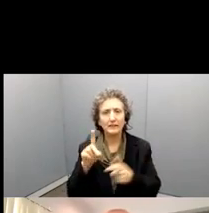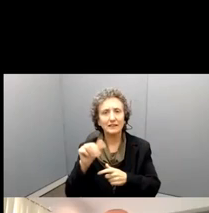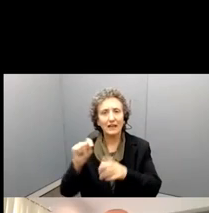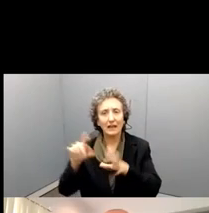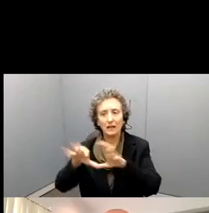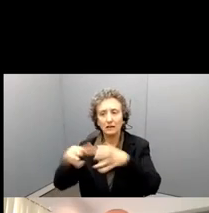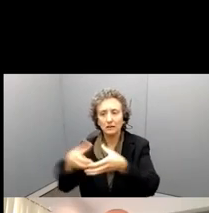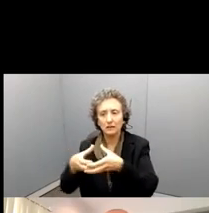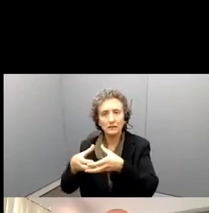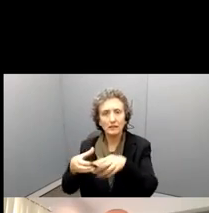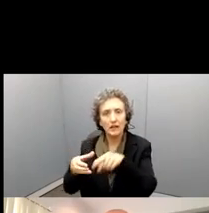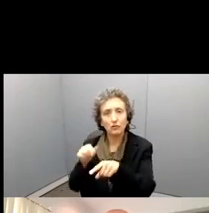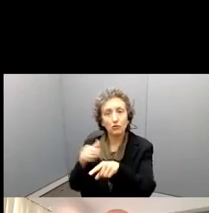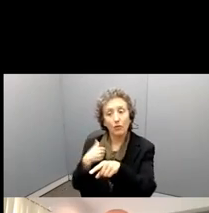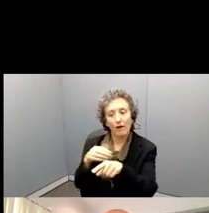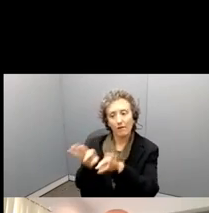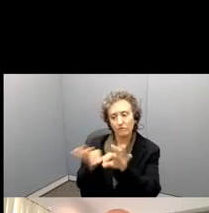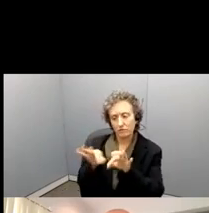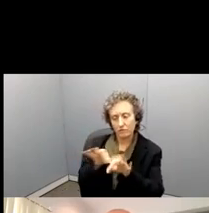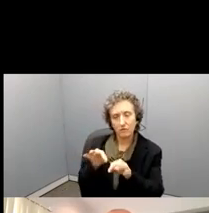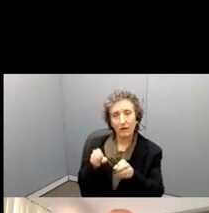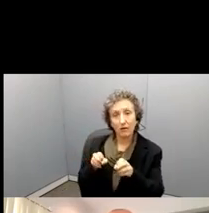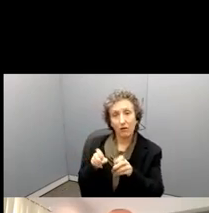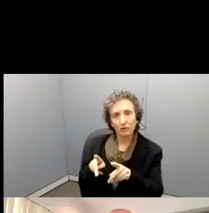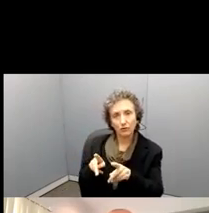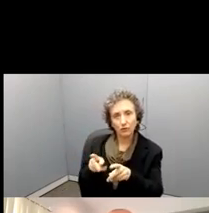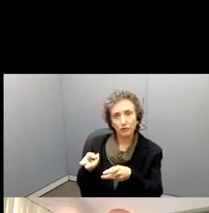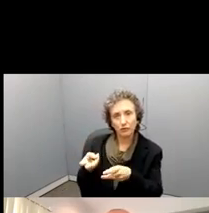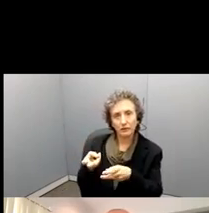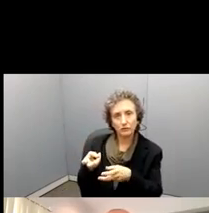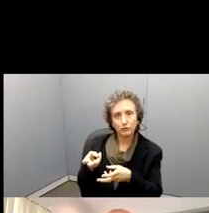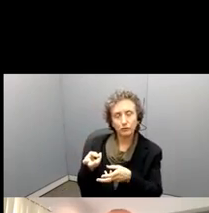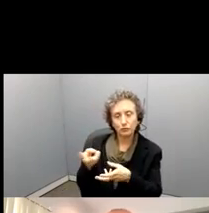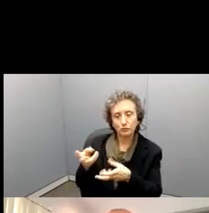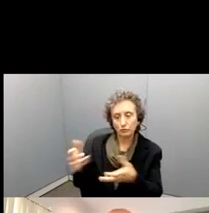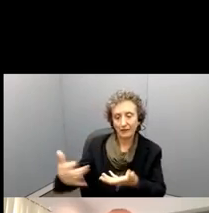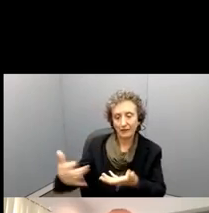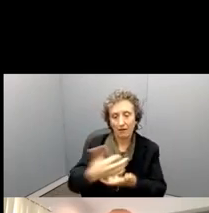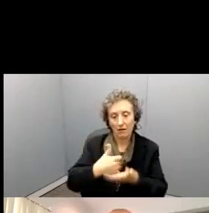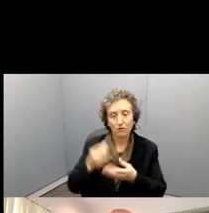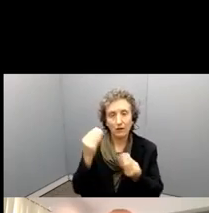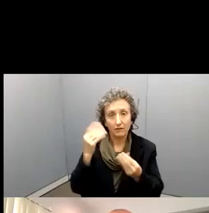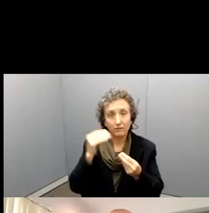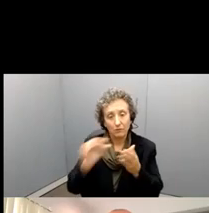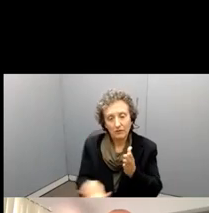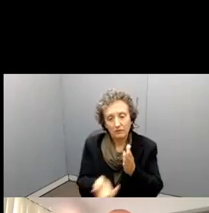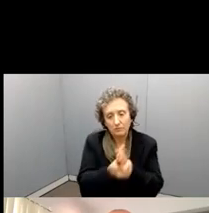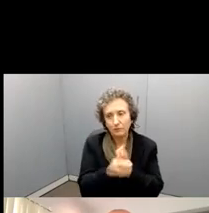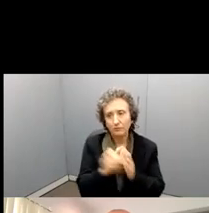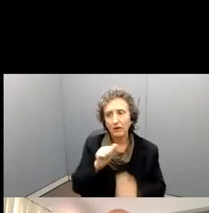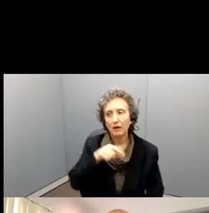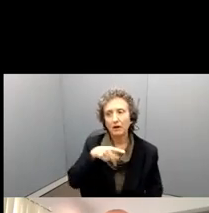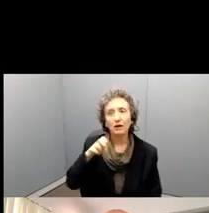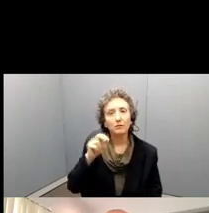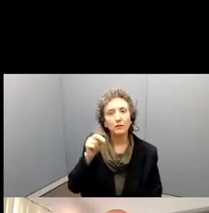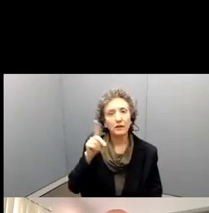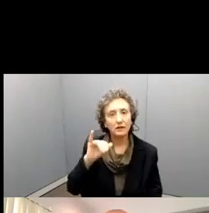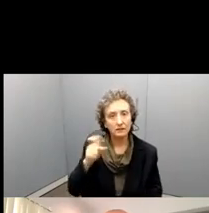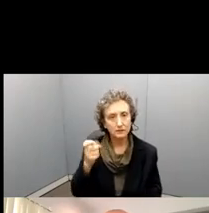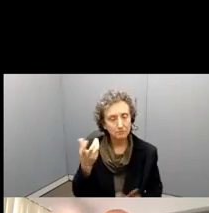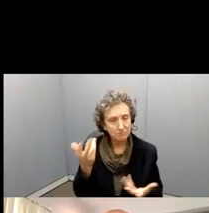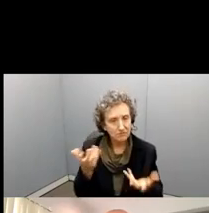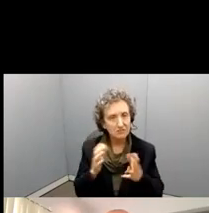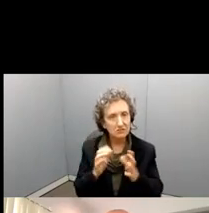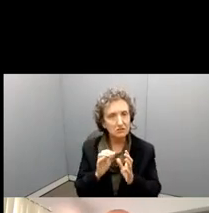opportunity to, um, pull this, uh, this information together in an appendix. That you, and that is, as discussed in the